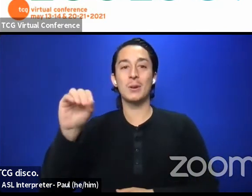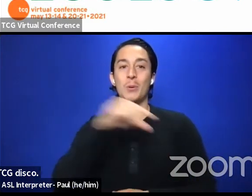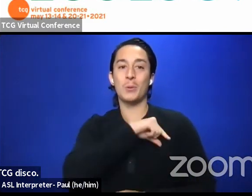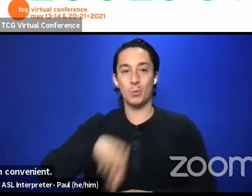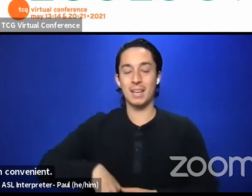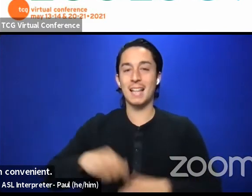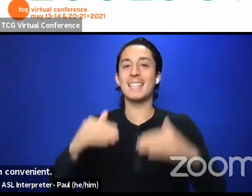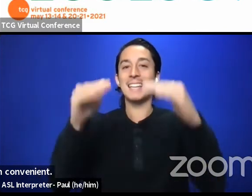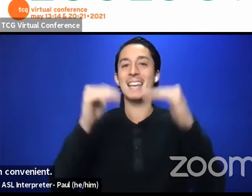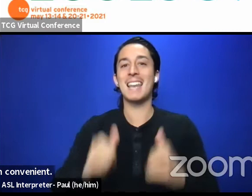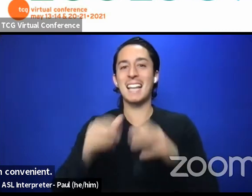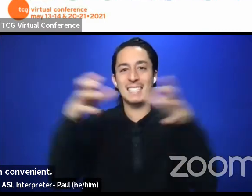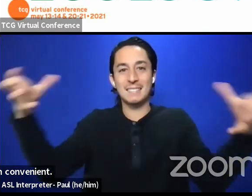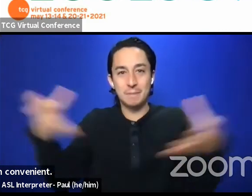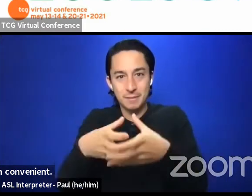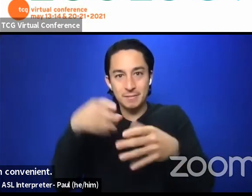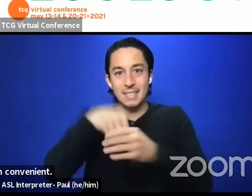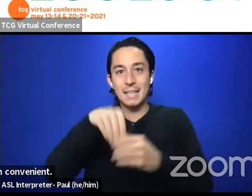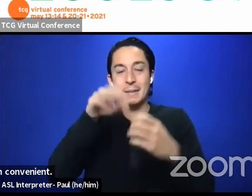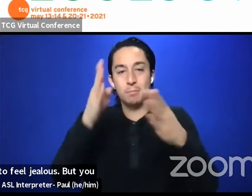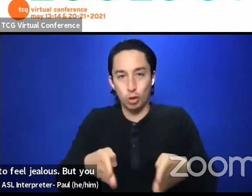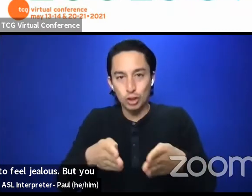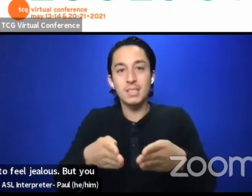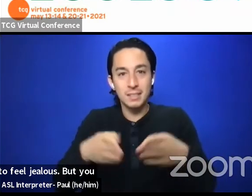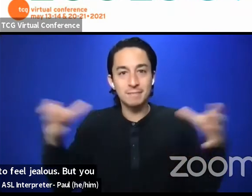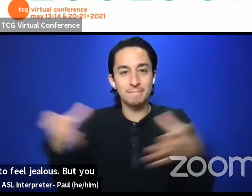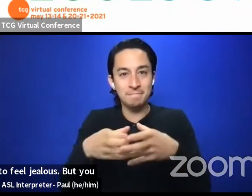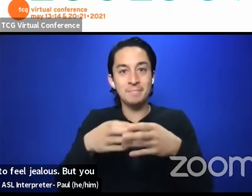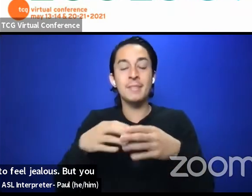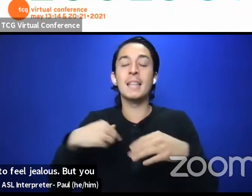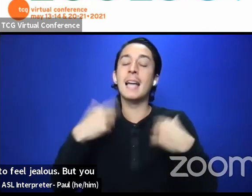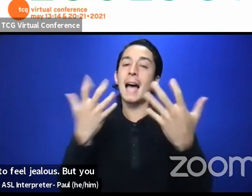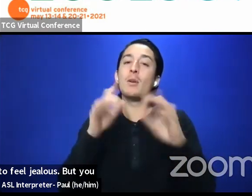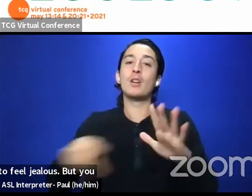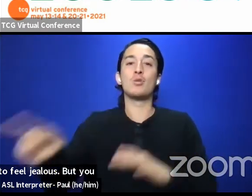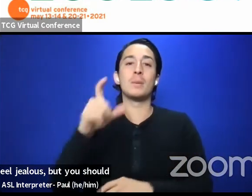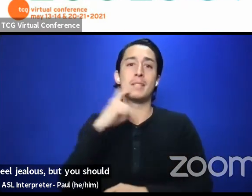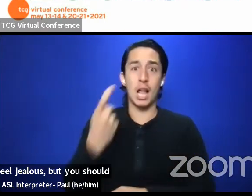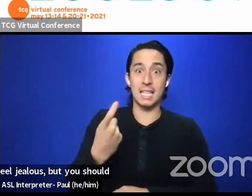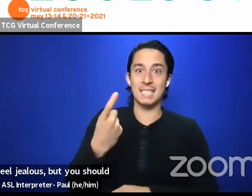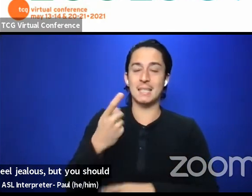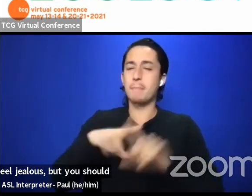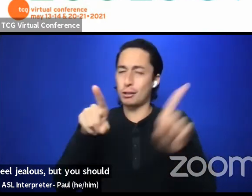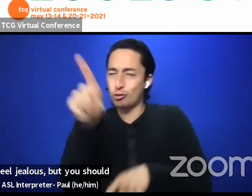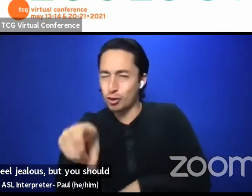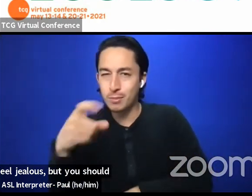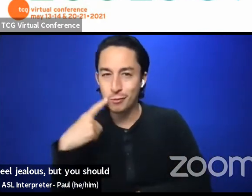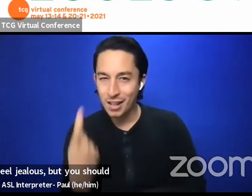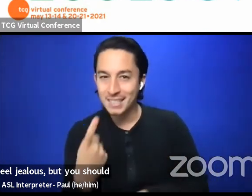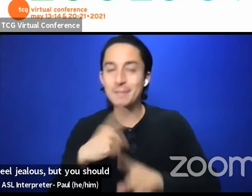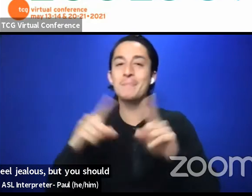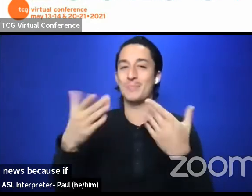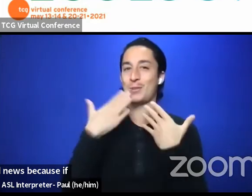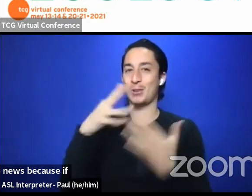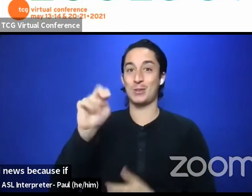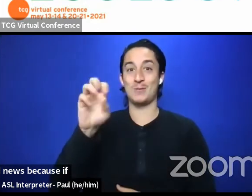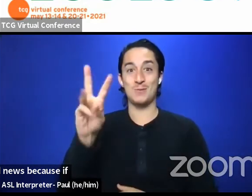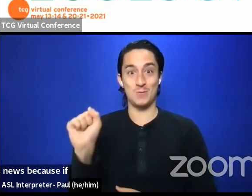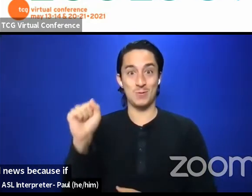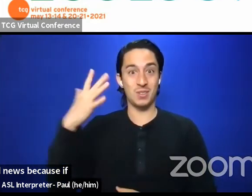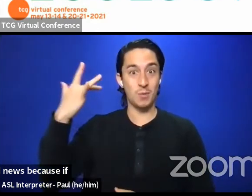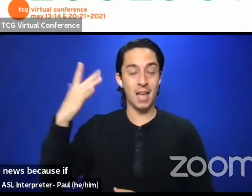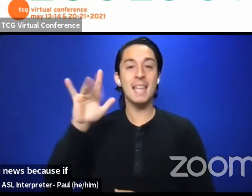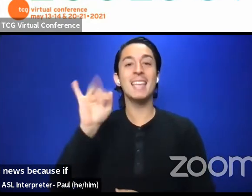So I don't want y'all to feel jealous, but you should, but there's good news because if you experience